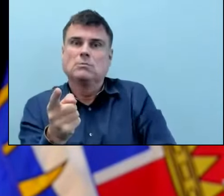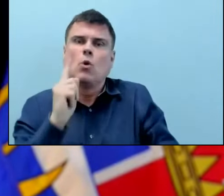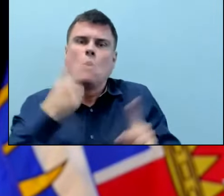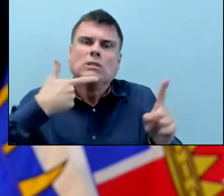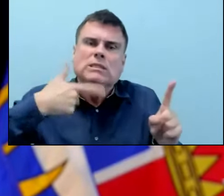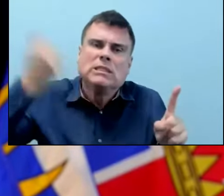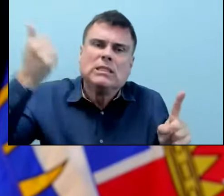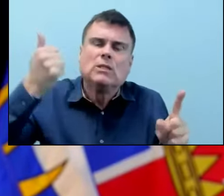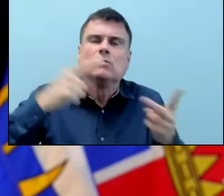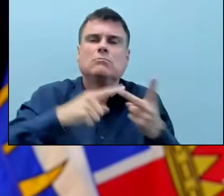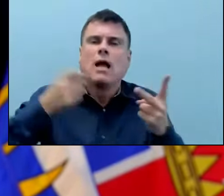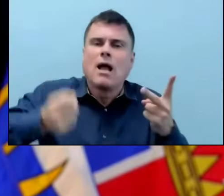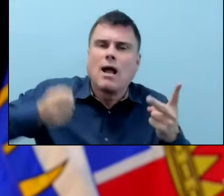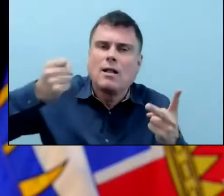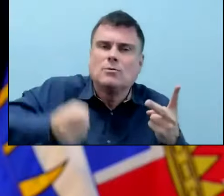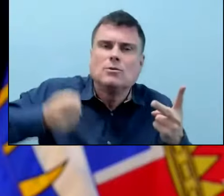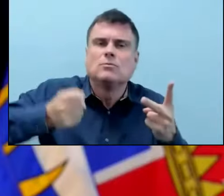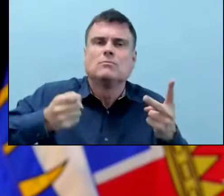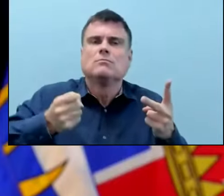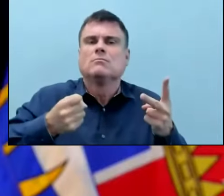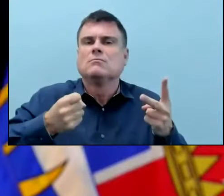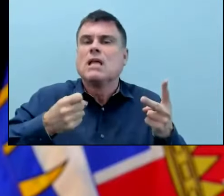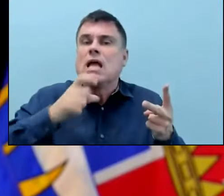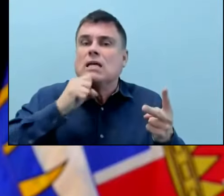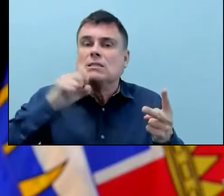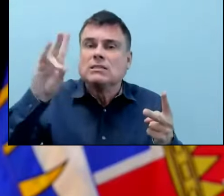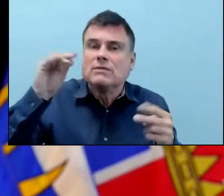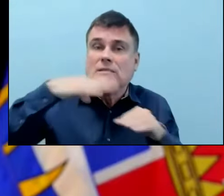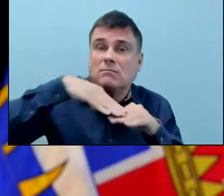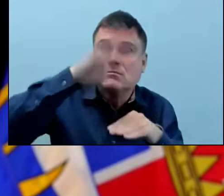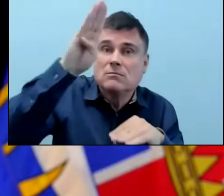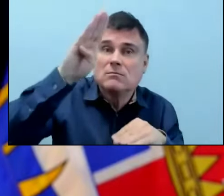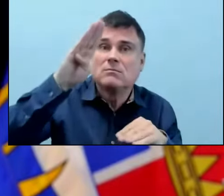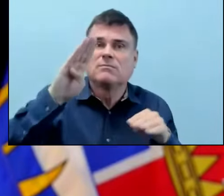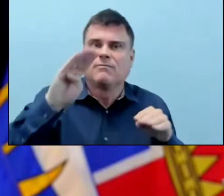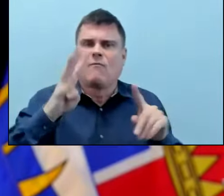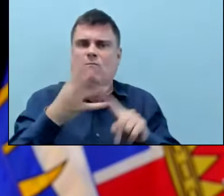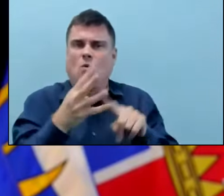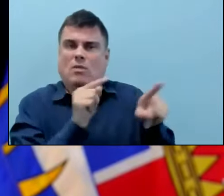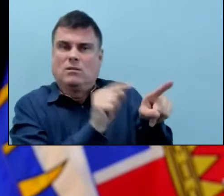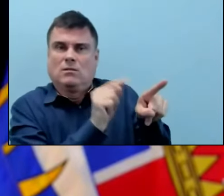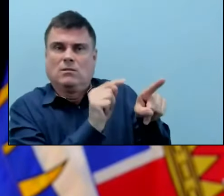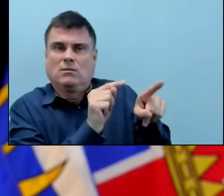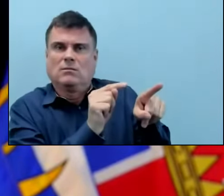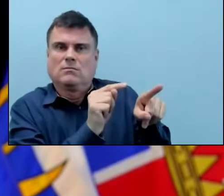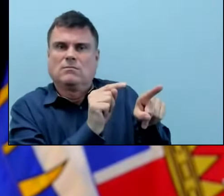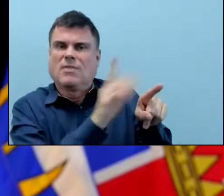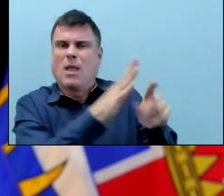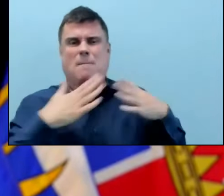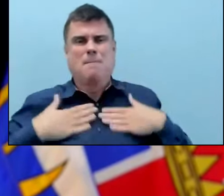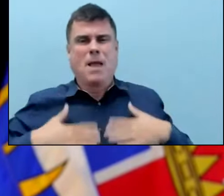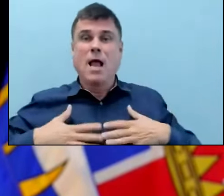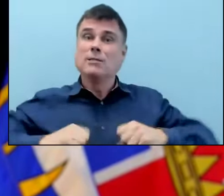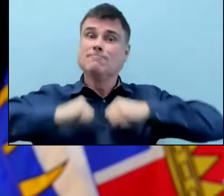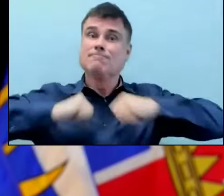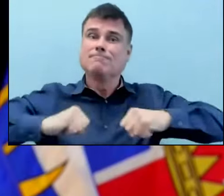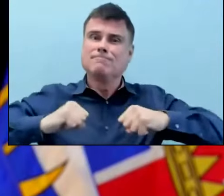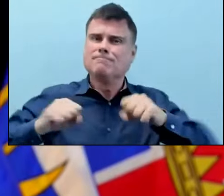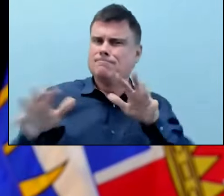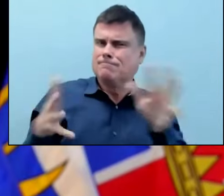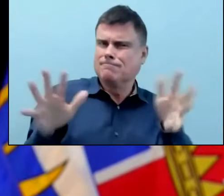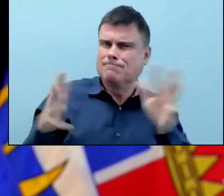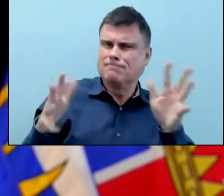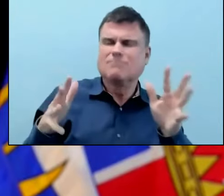the age of 70 and people who don't mount a strong immune response because of their clinical conditions.